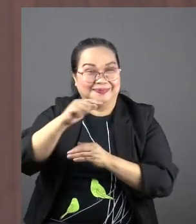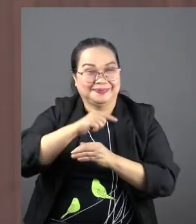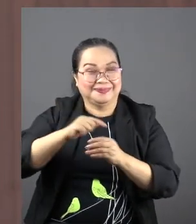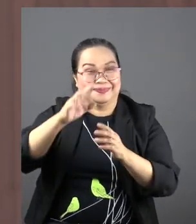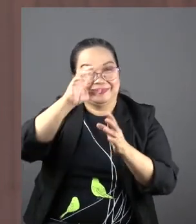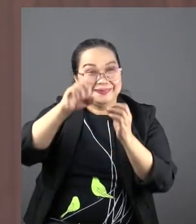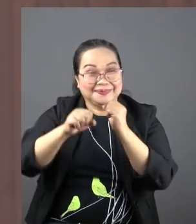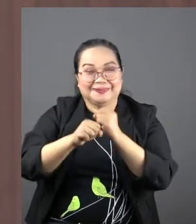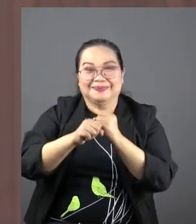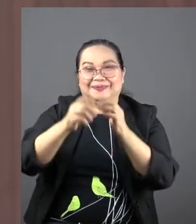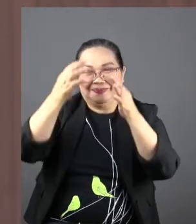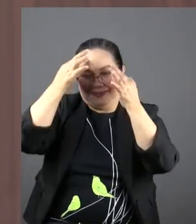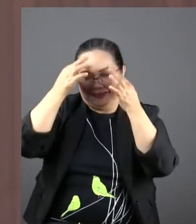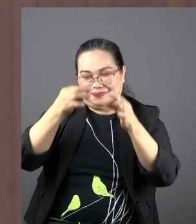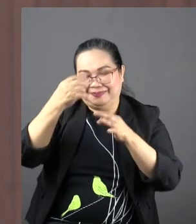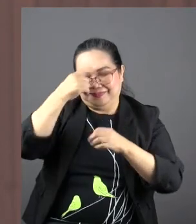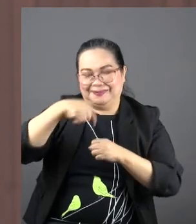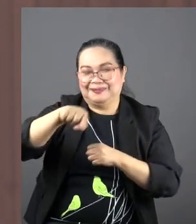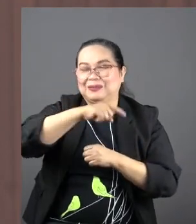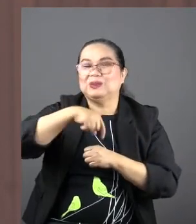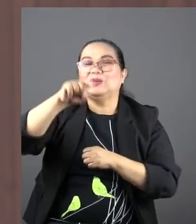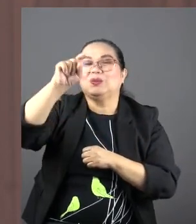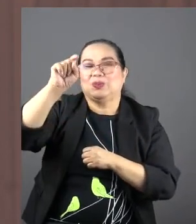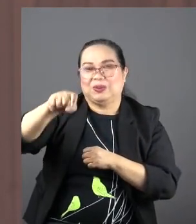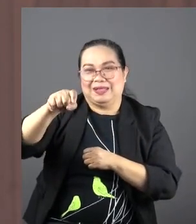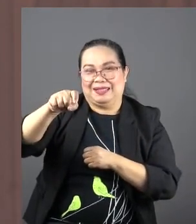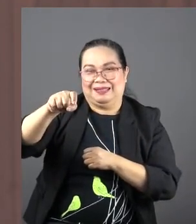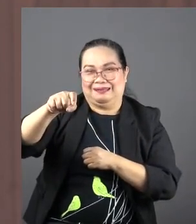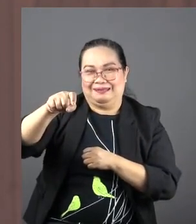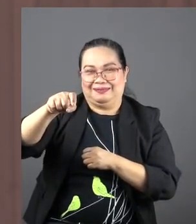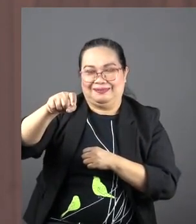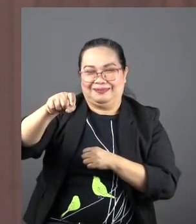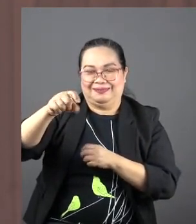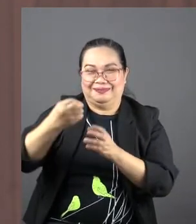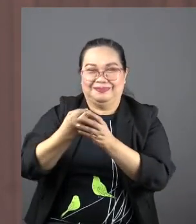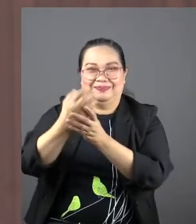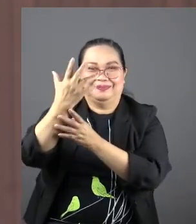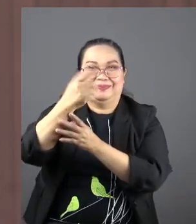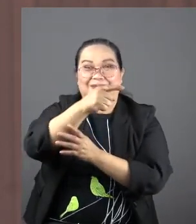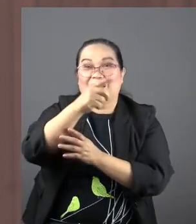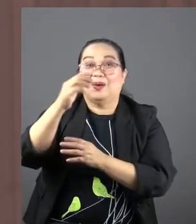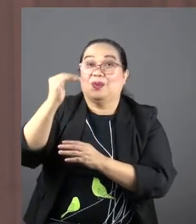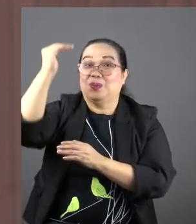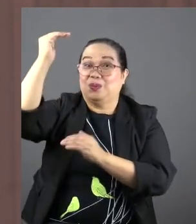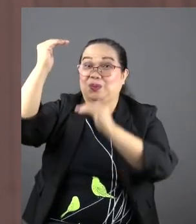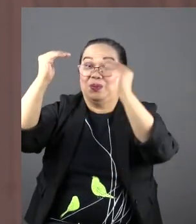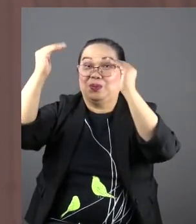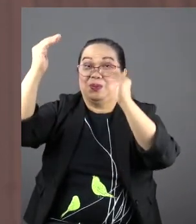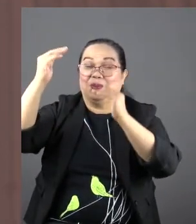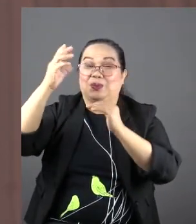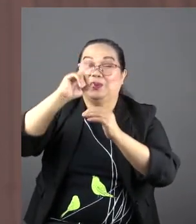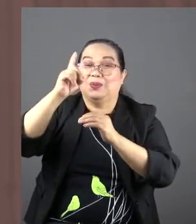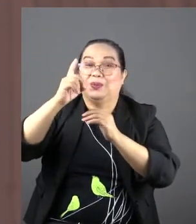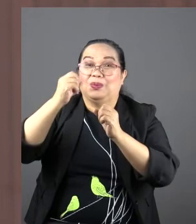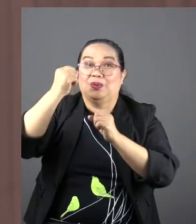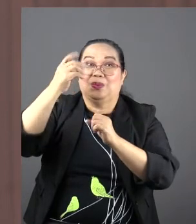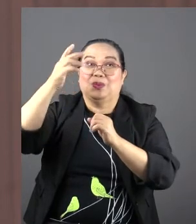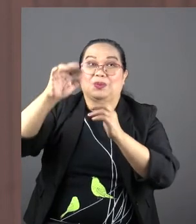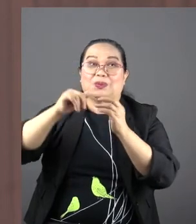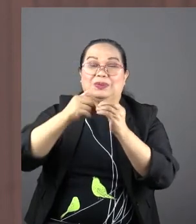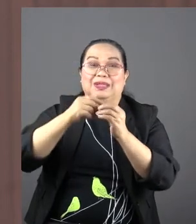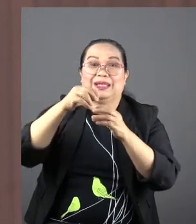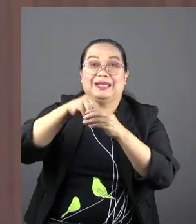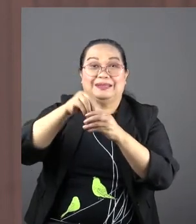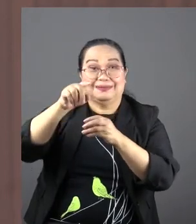trust their decisions for us, but we must. I have three grown children. Two millennials and one Gen Z at home.